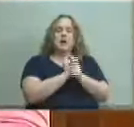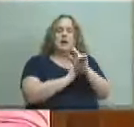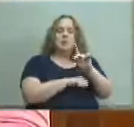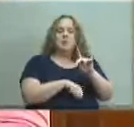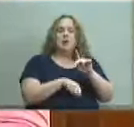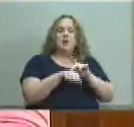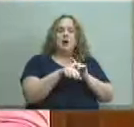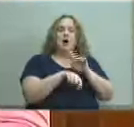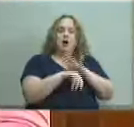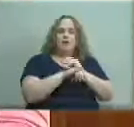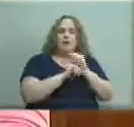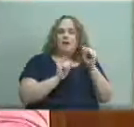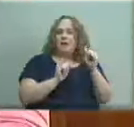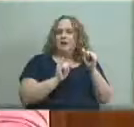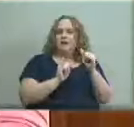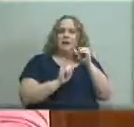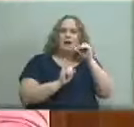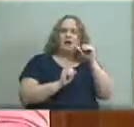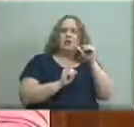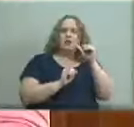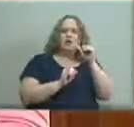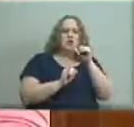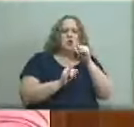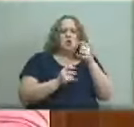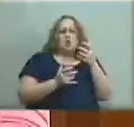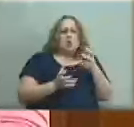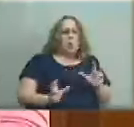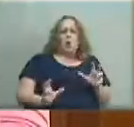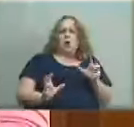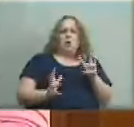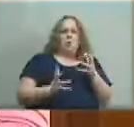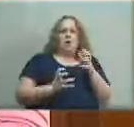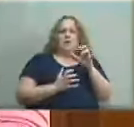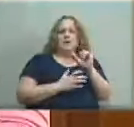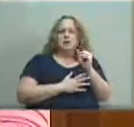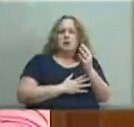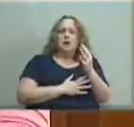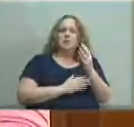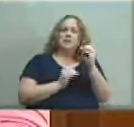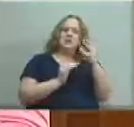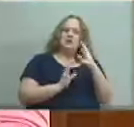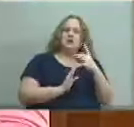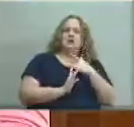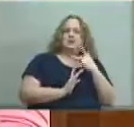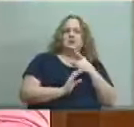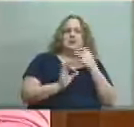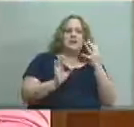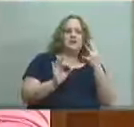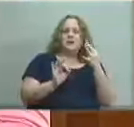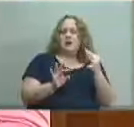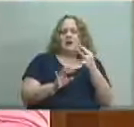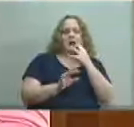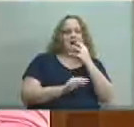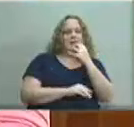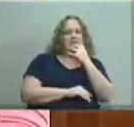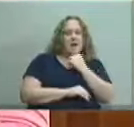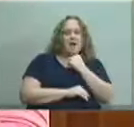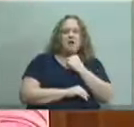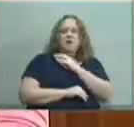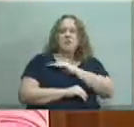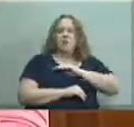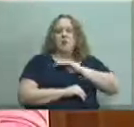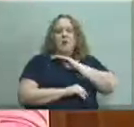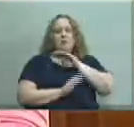consistently on the line they are under a microscope who wants that job teachers feel feedback and concerns are not valued morale suffered